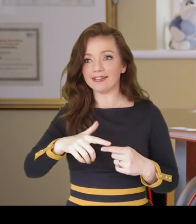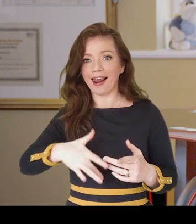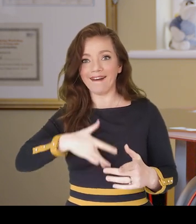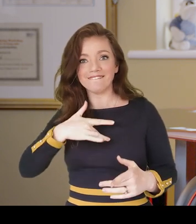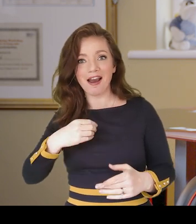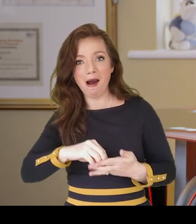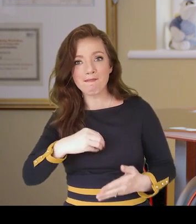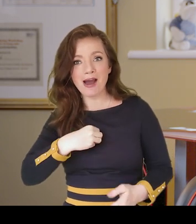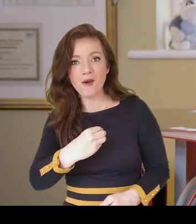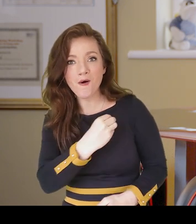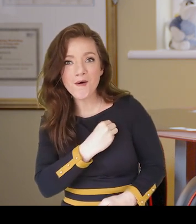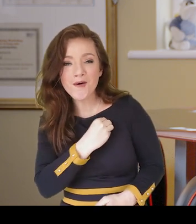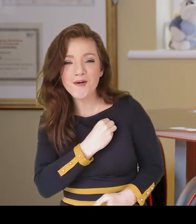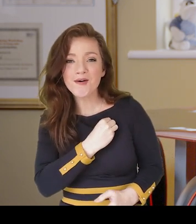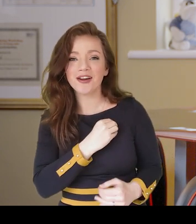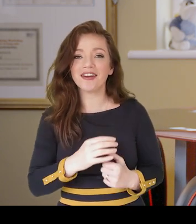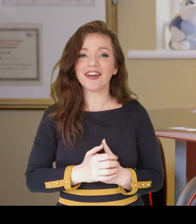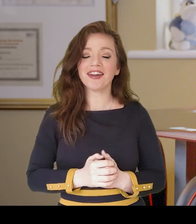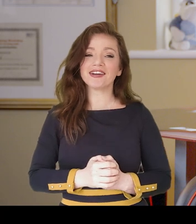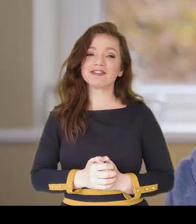living on my own.